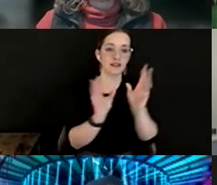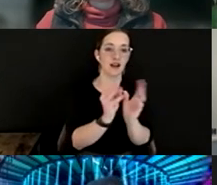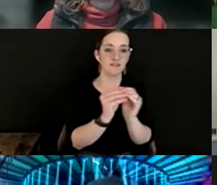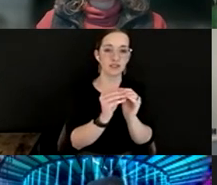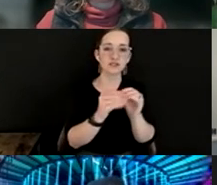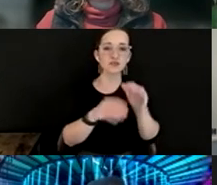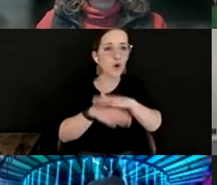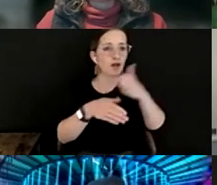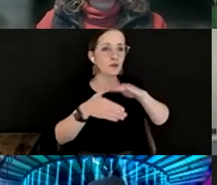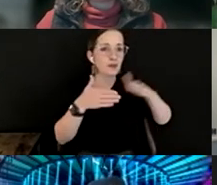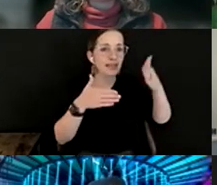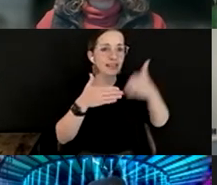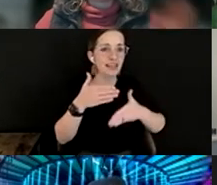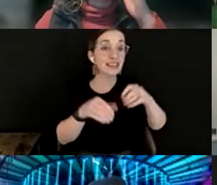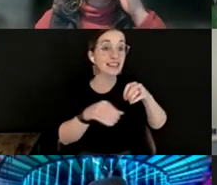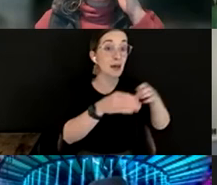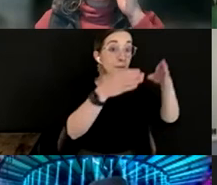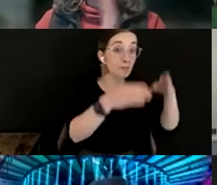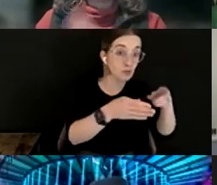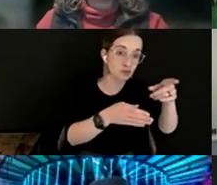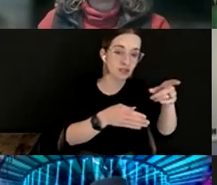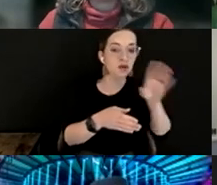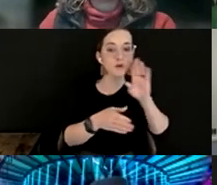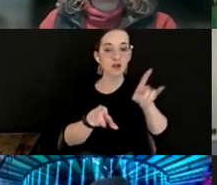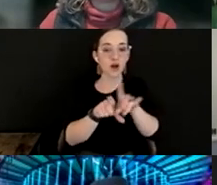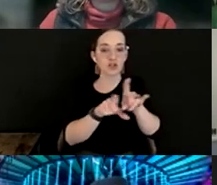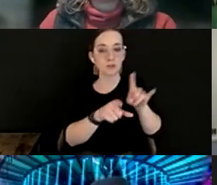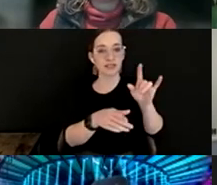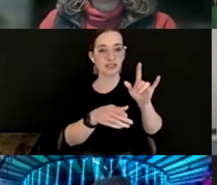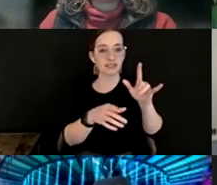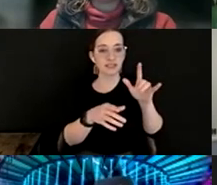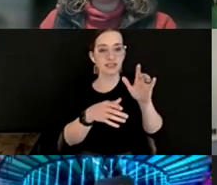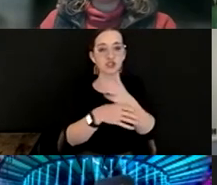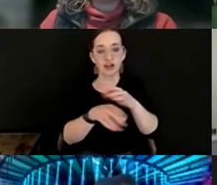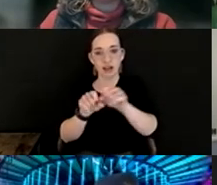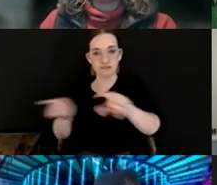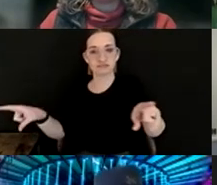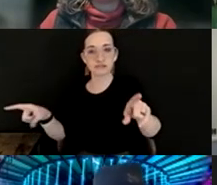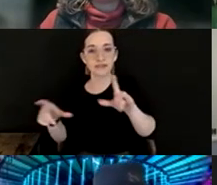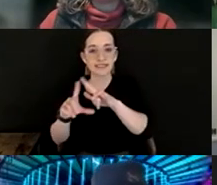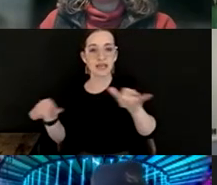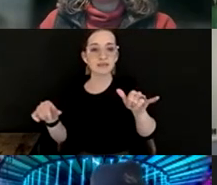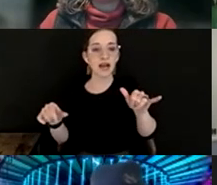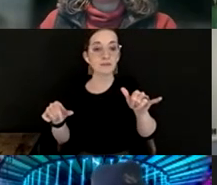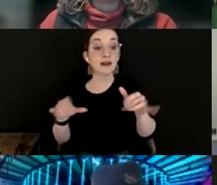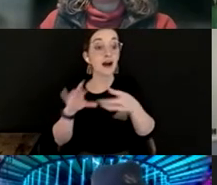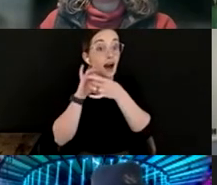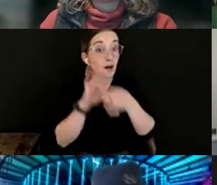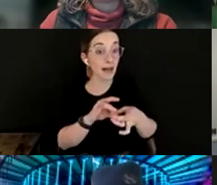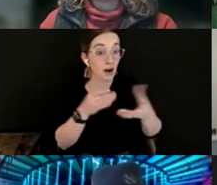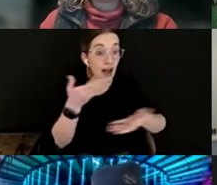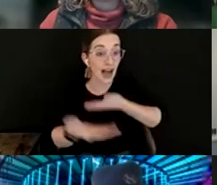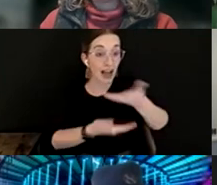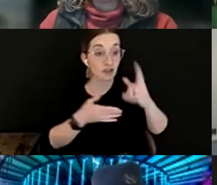in person that will also be shared out at the same time around hiring strategies, around hiring